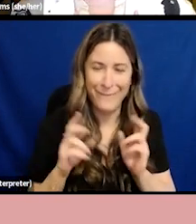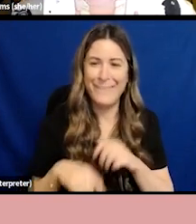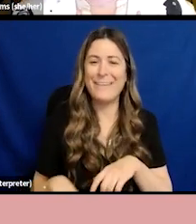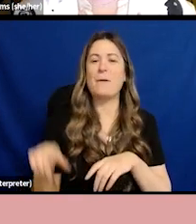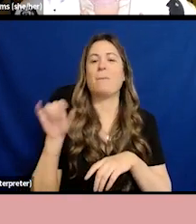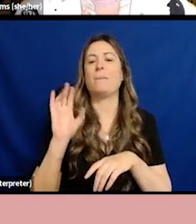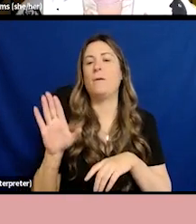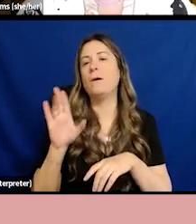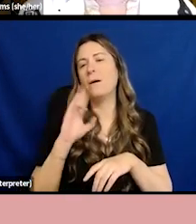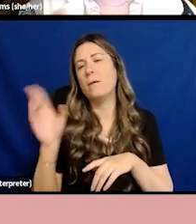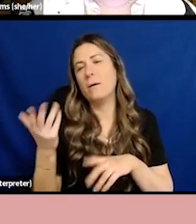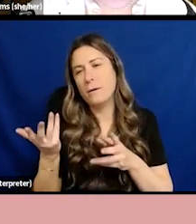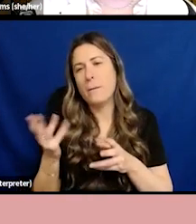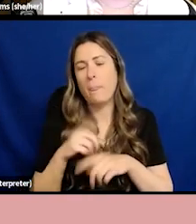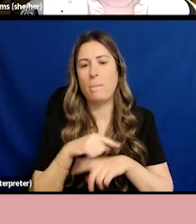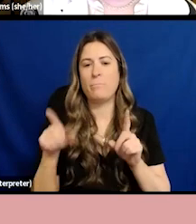and position yourself.